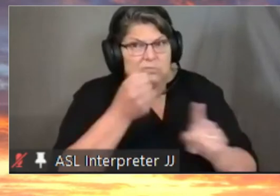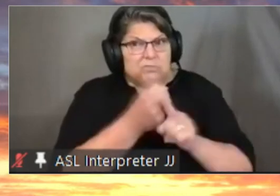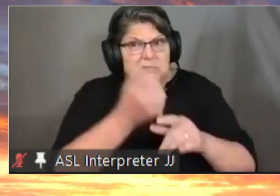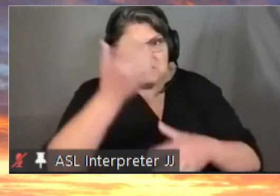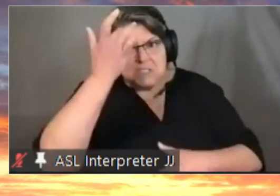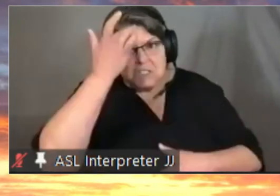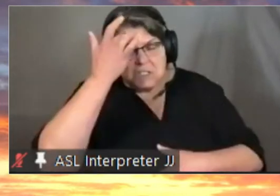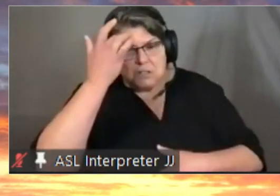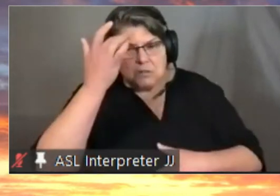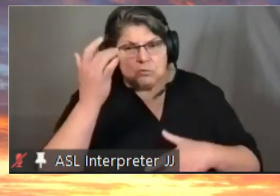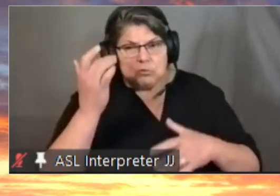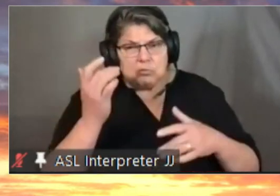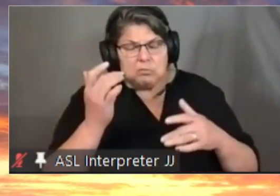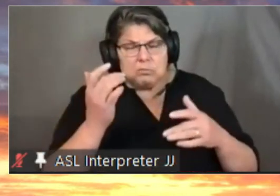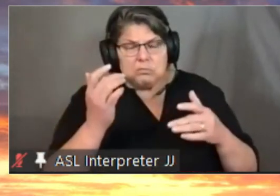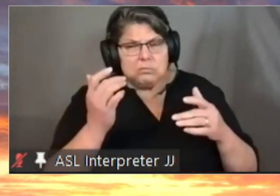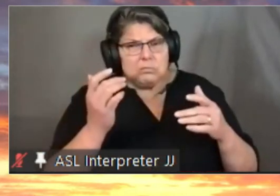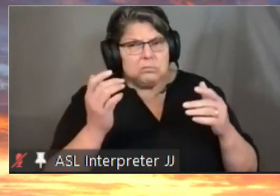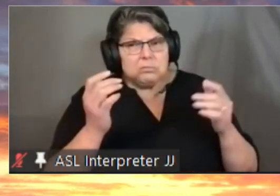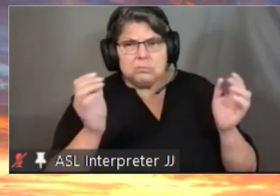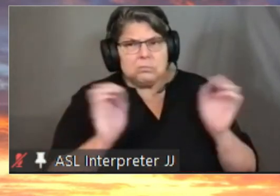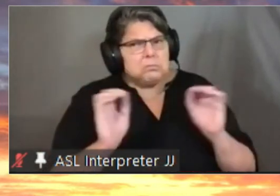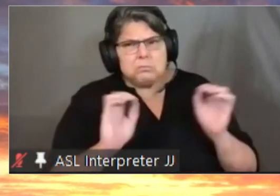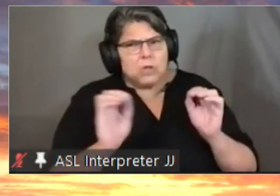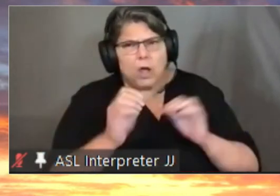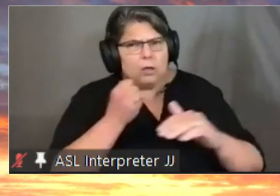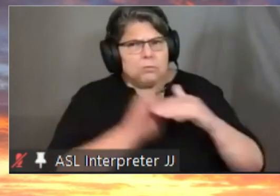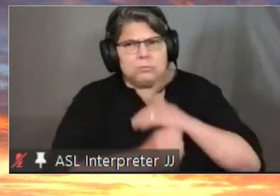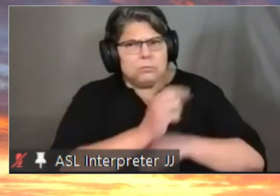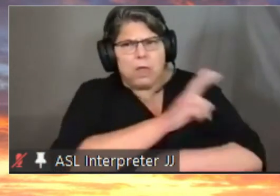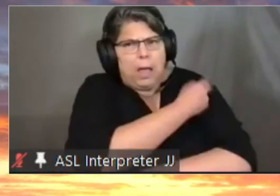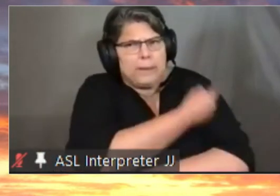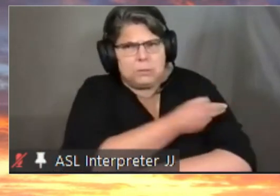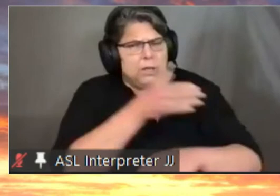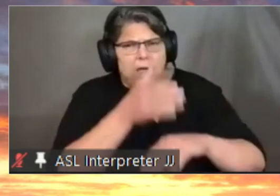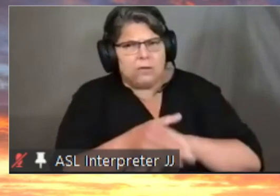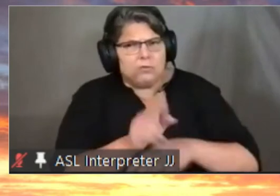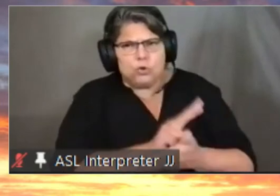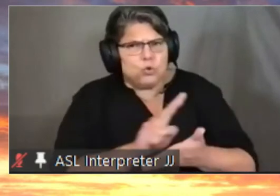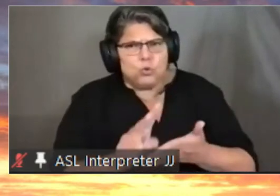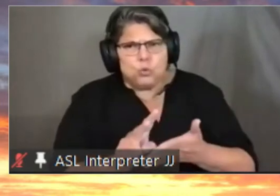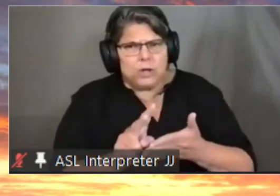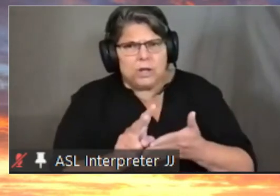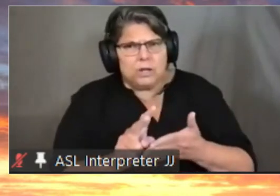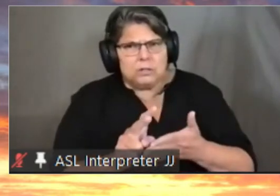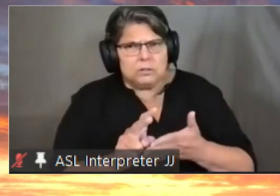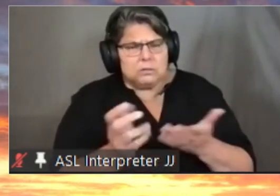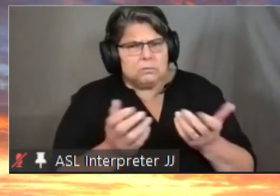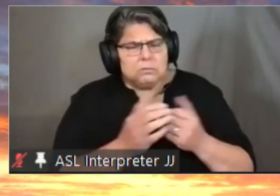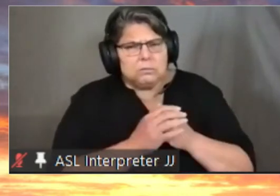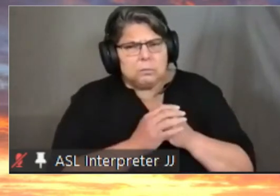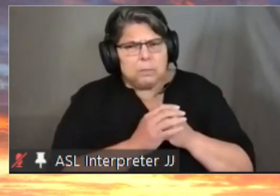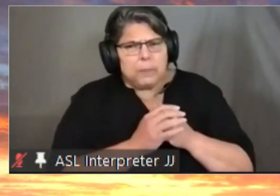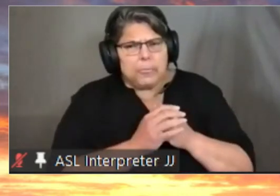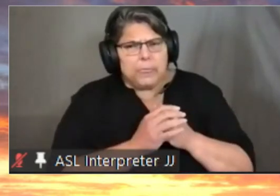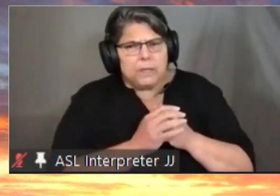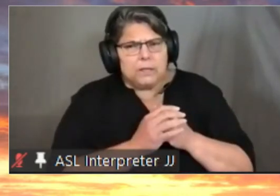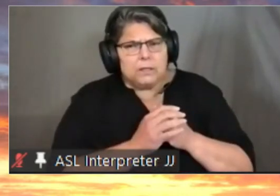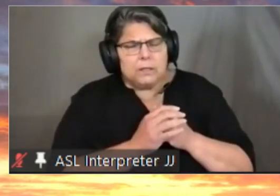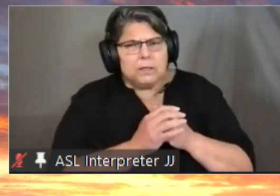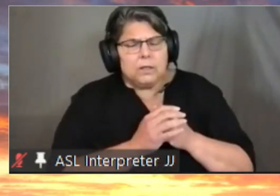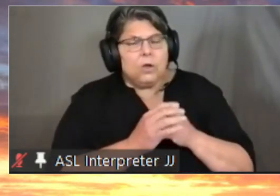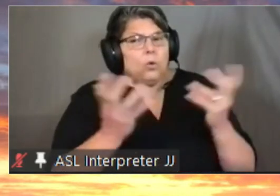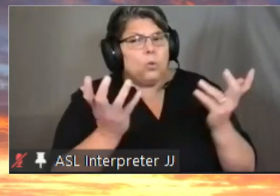excuse me i don't believe we have any that were hospitalized after the two weeks uh for vaccination the symptoms that were